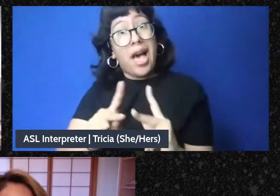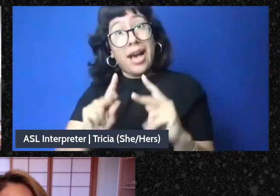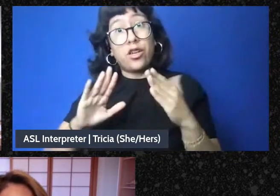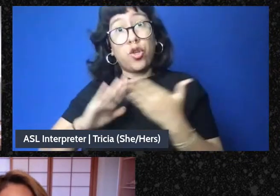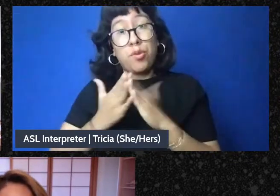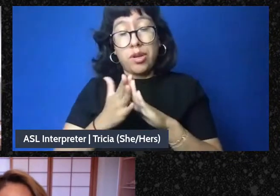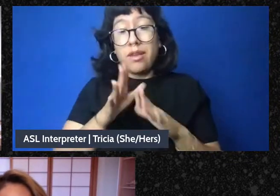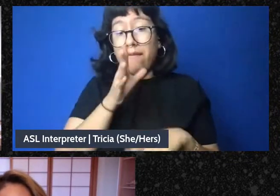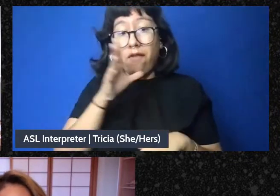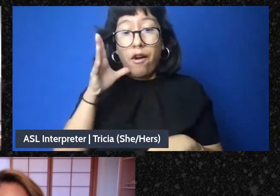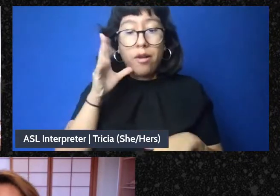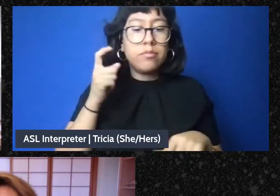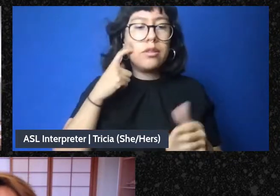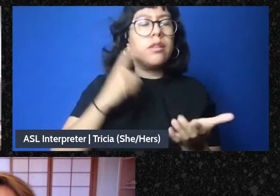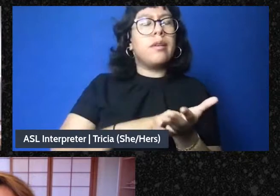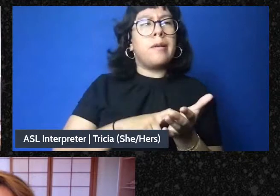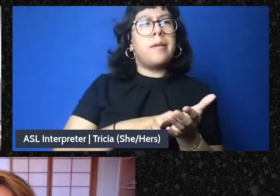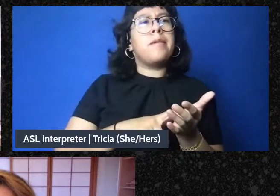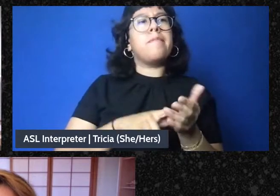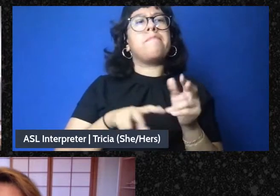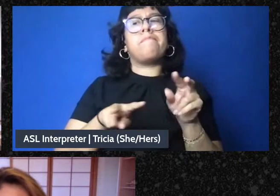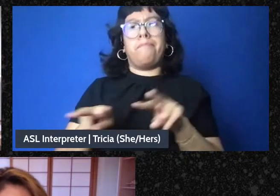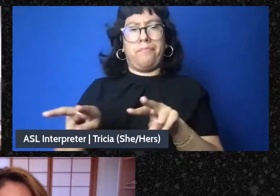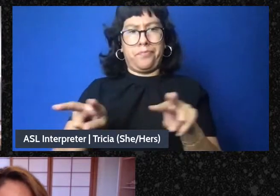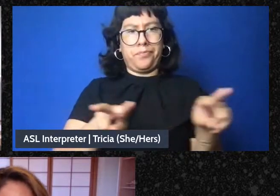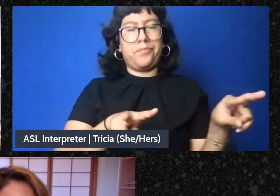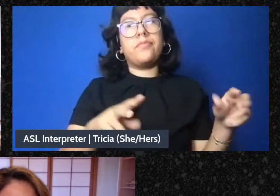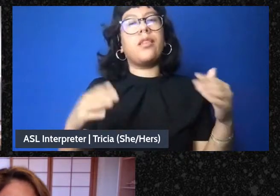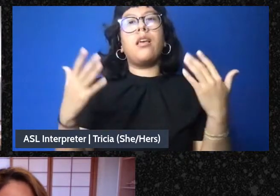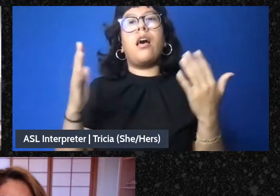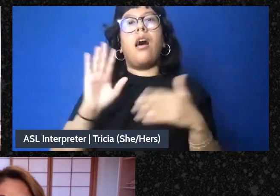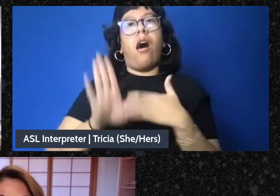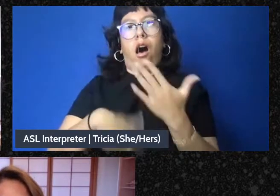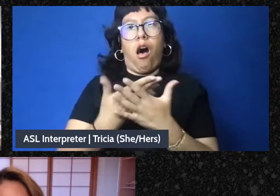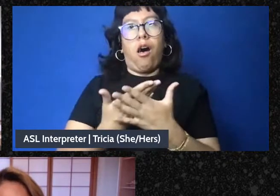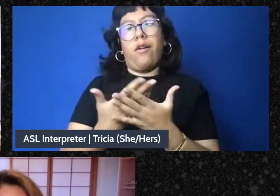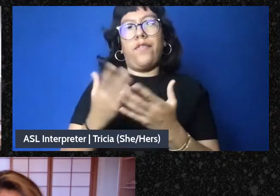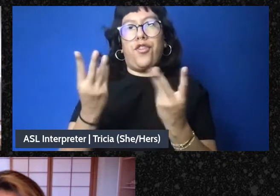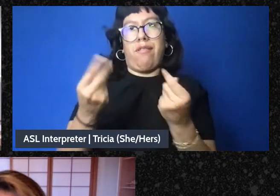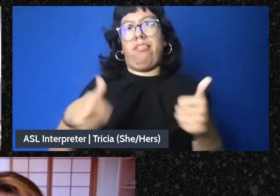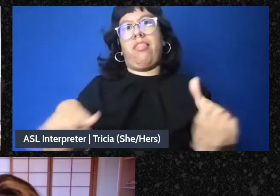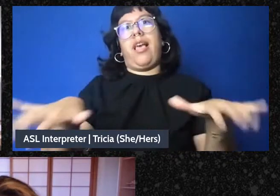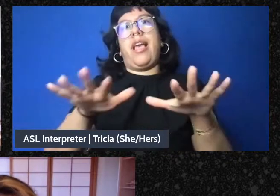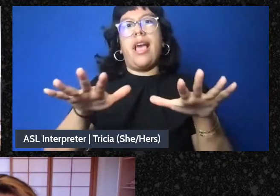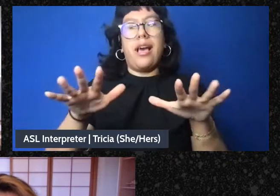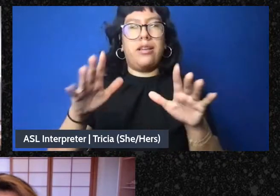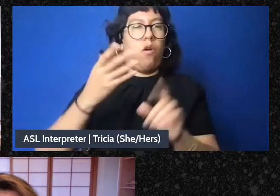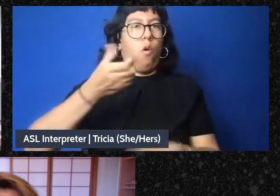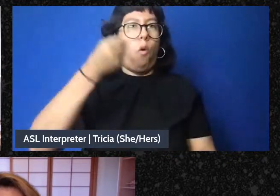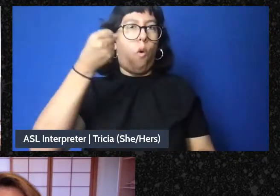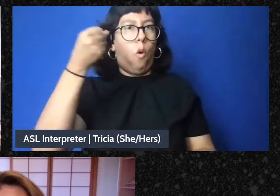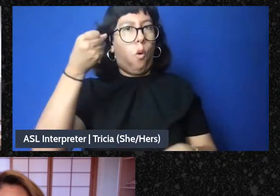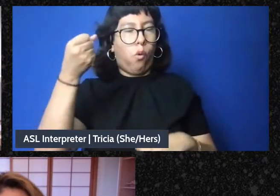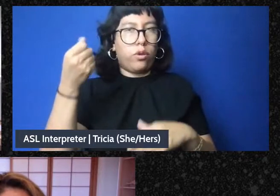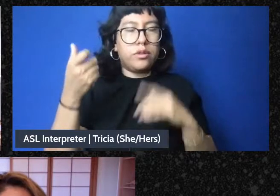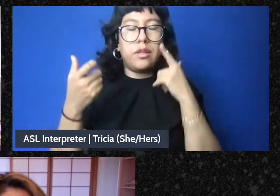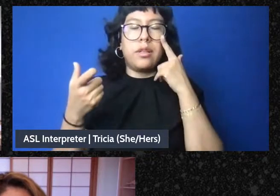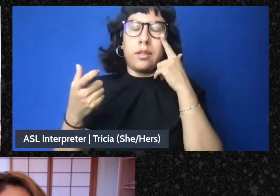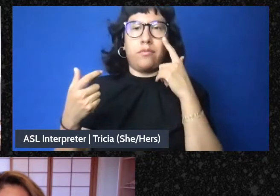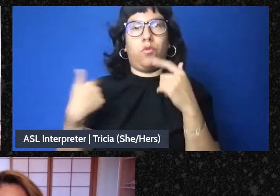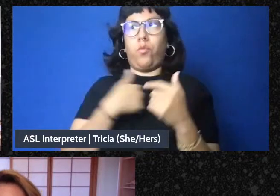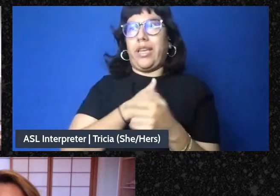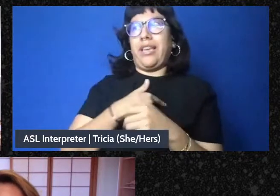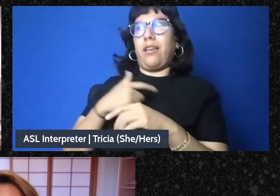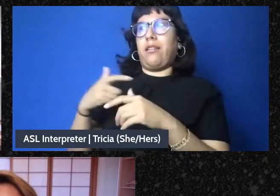farms they found that because they had tenuous land holdings they were evicted,